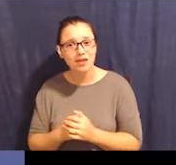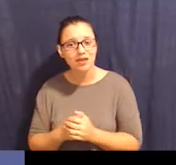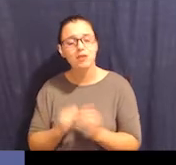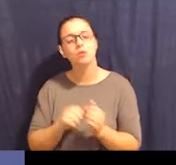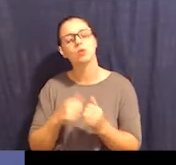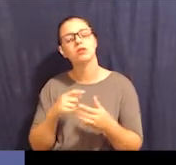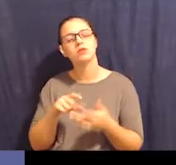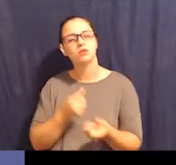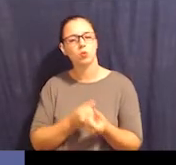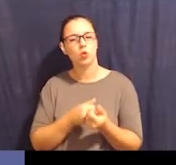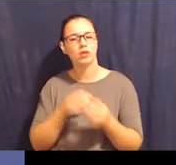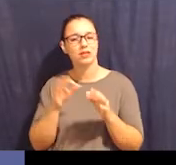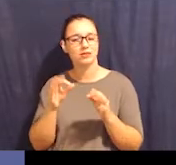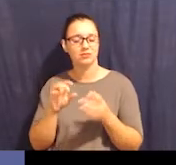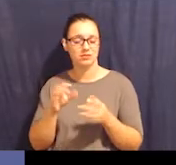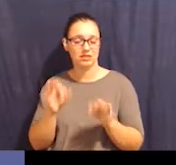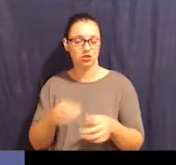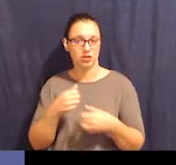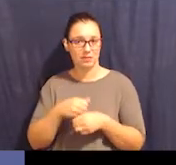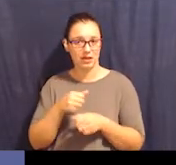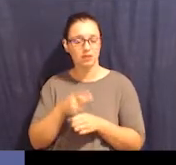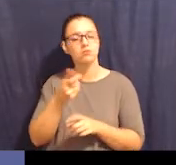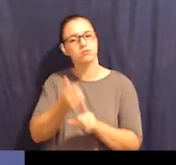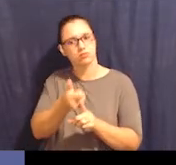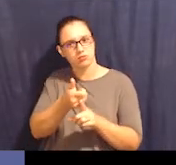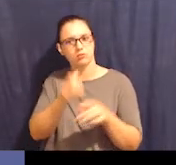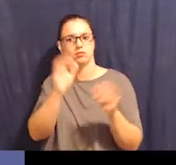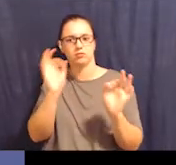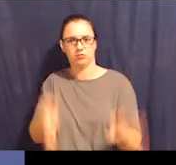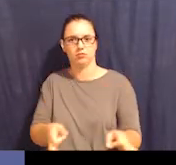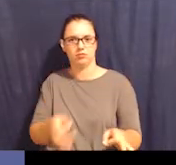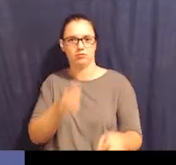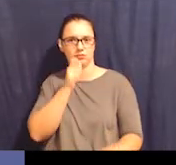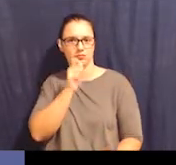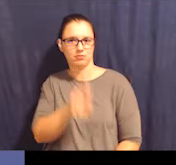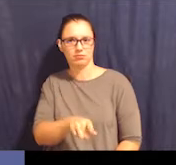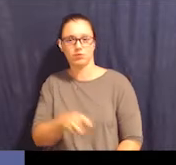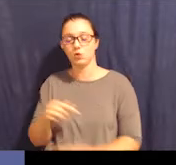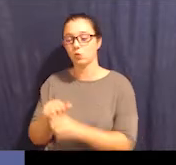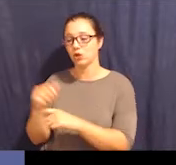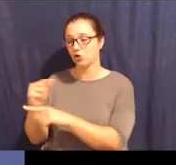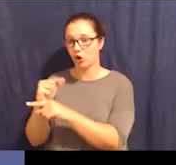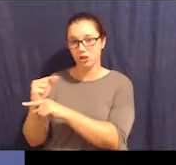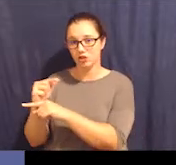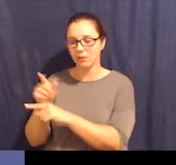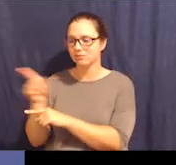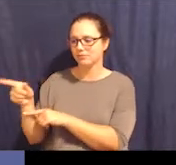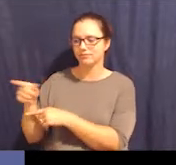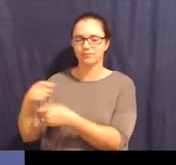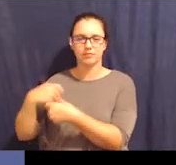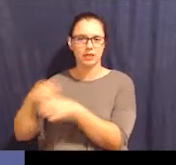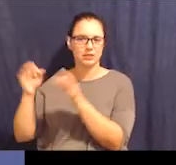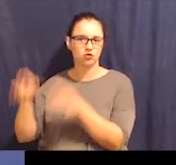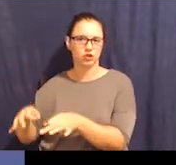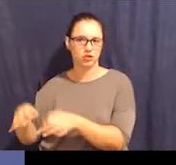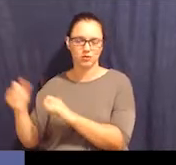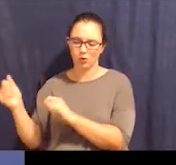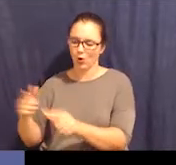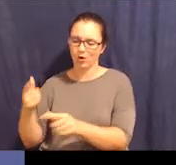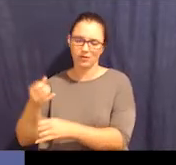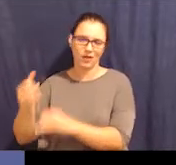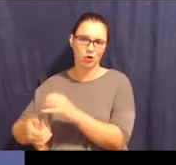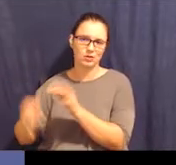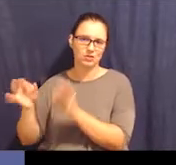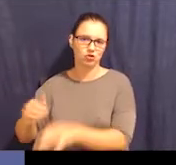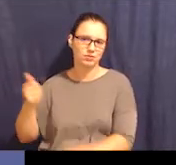With supported decision-making, you are the decision-maker. With guardianship, the guardian is the decision-maker and makes